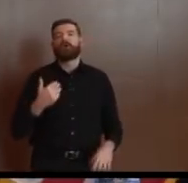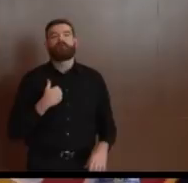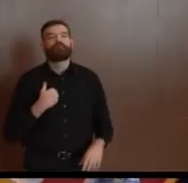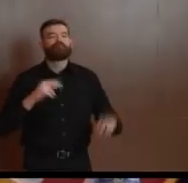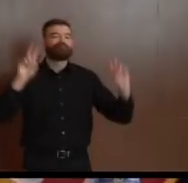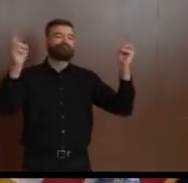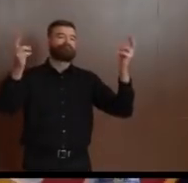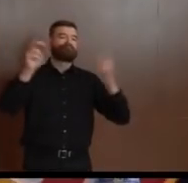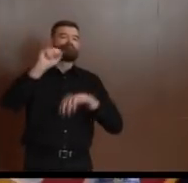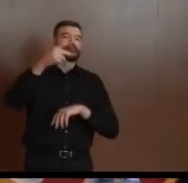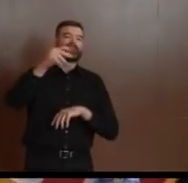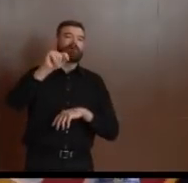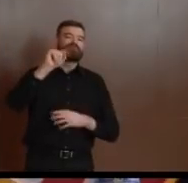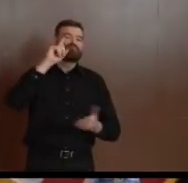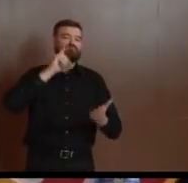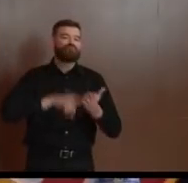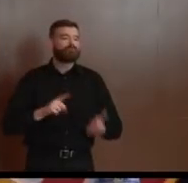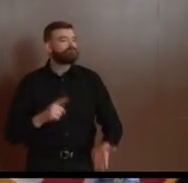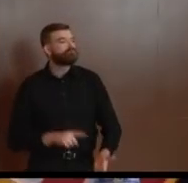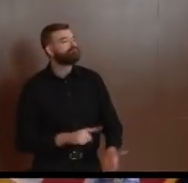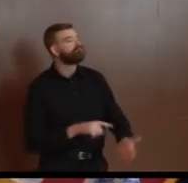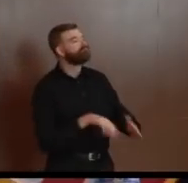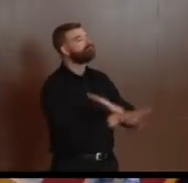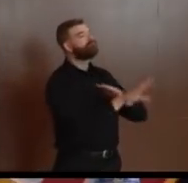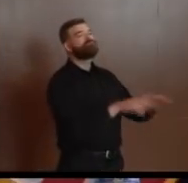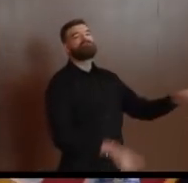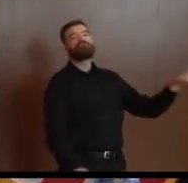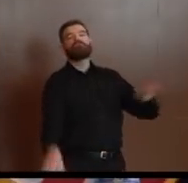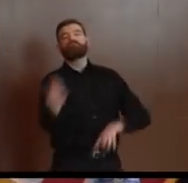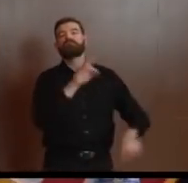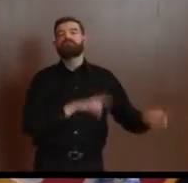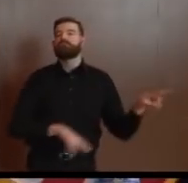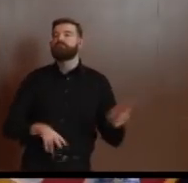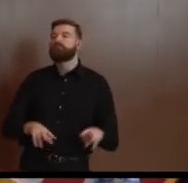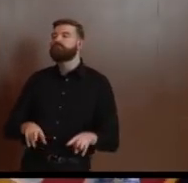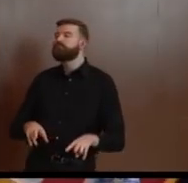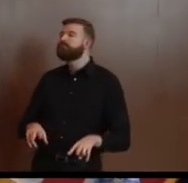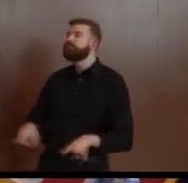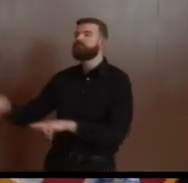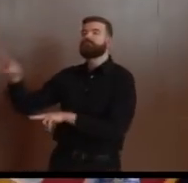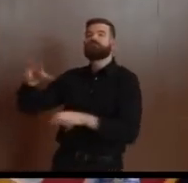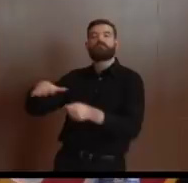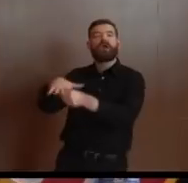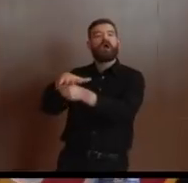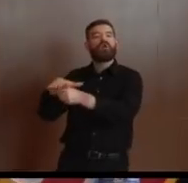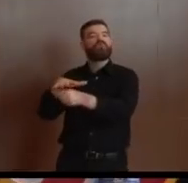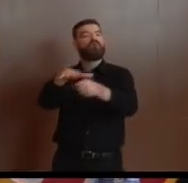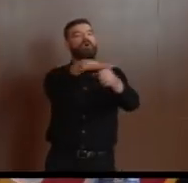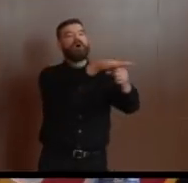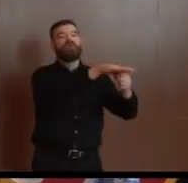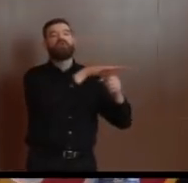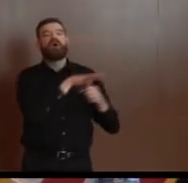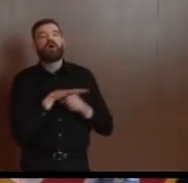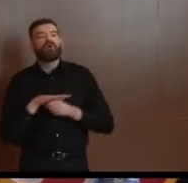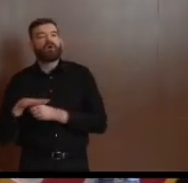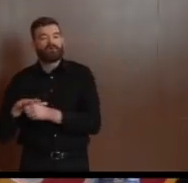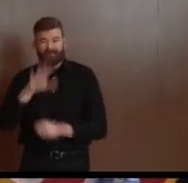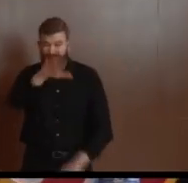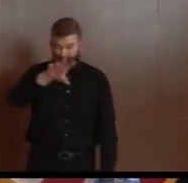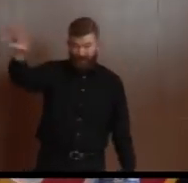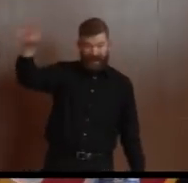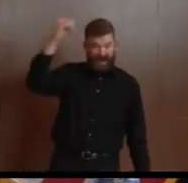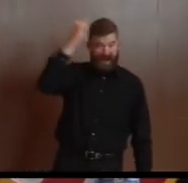behavior. Look at the Italian example. Look at what they're living through. think, thank God, overnight cases and